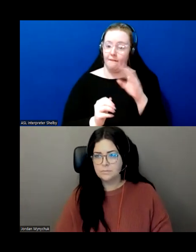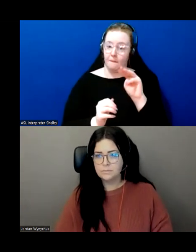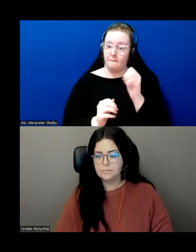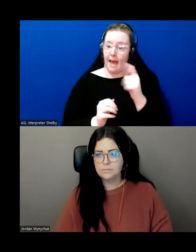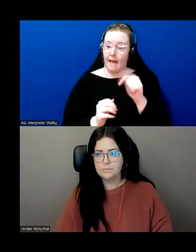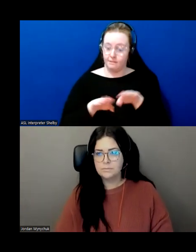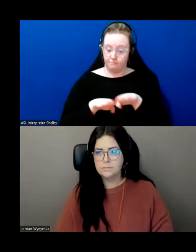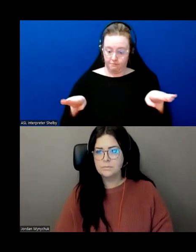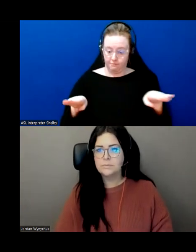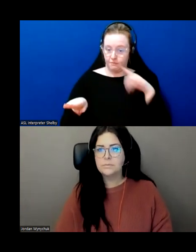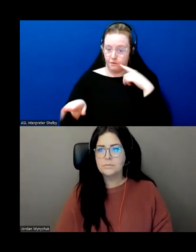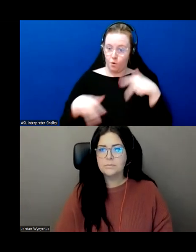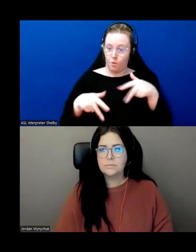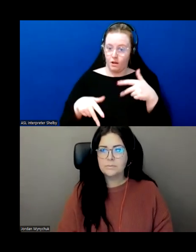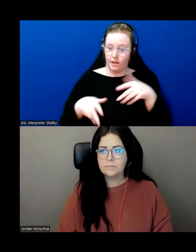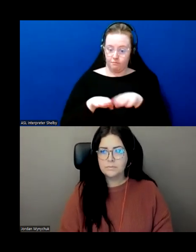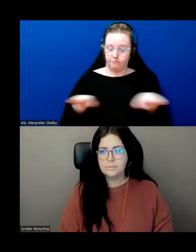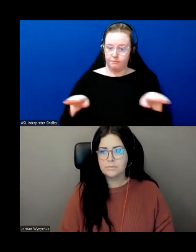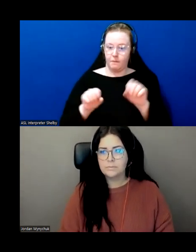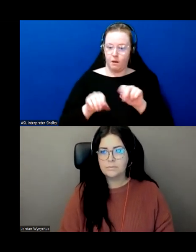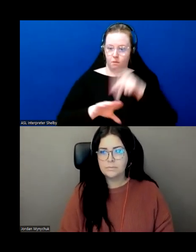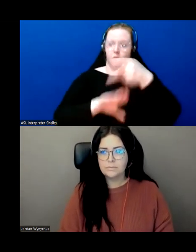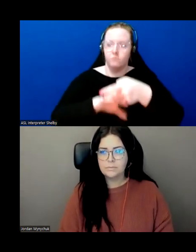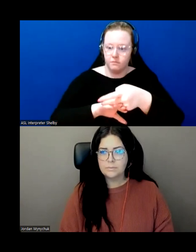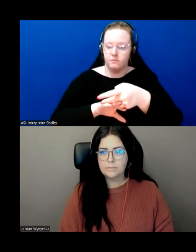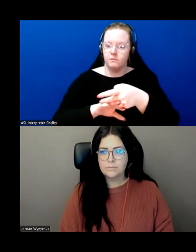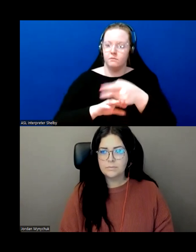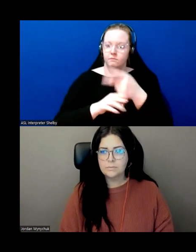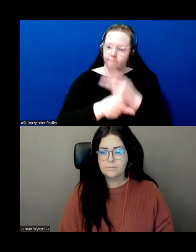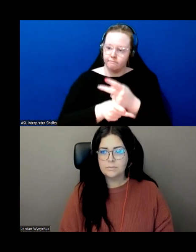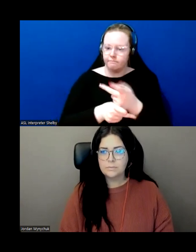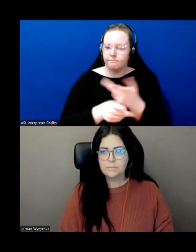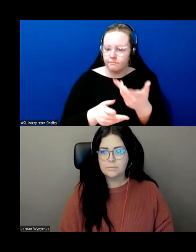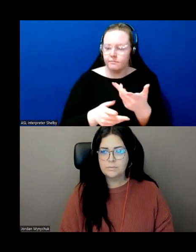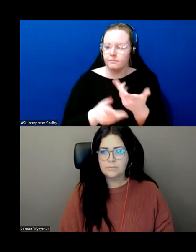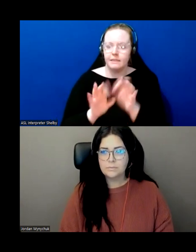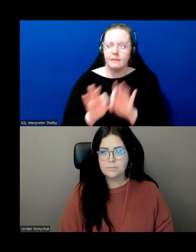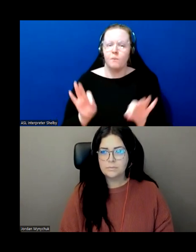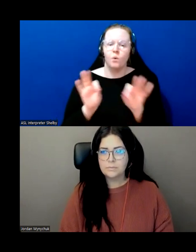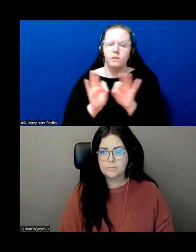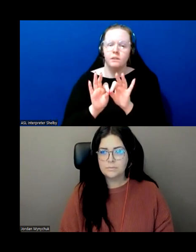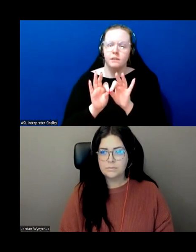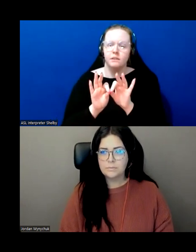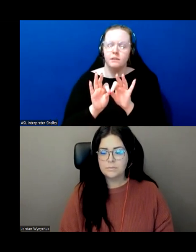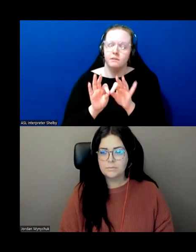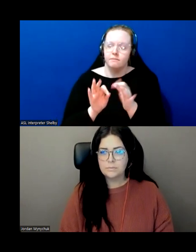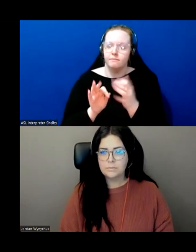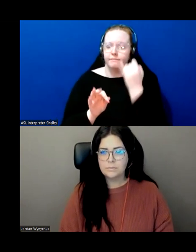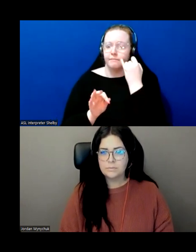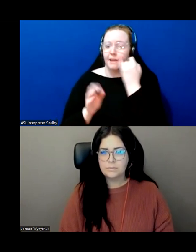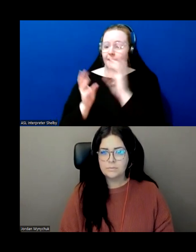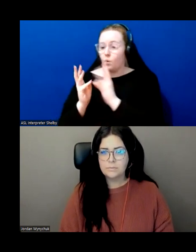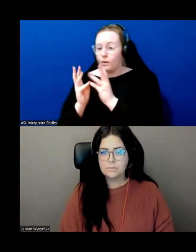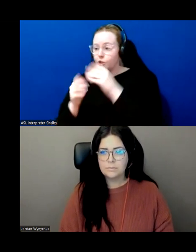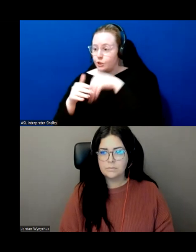yeah to wipe our feet this is it's important uh to wipe your feet and not uh